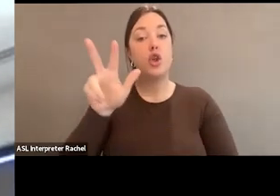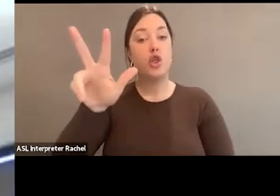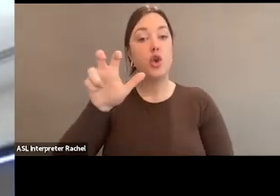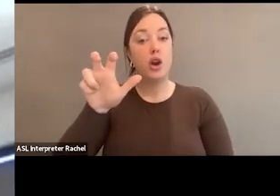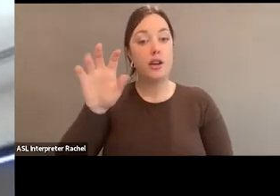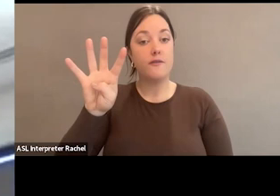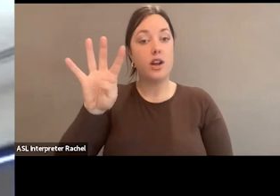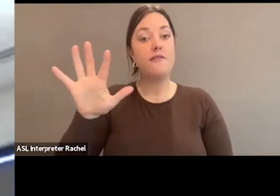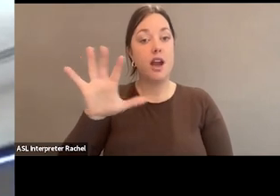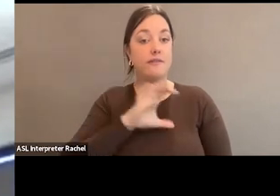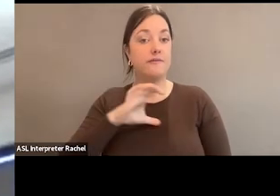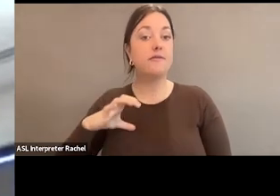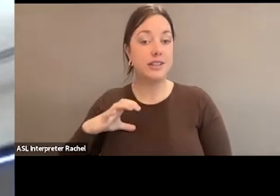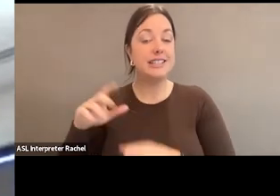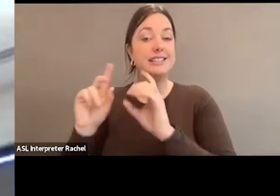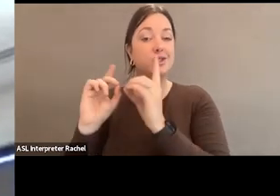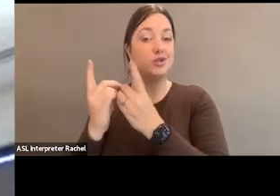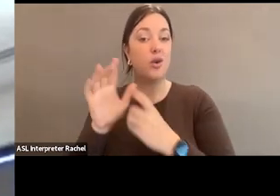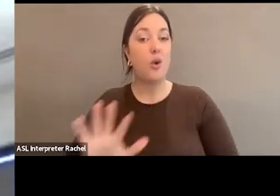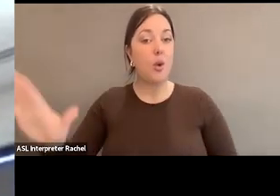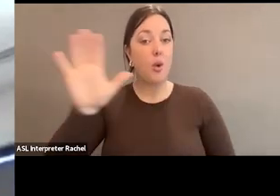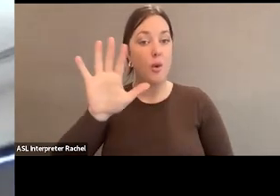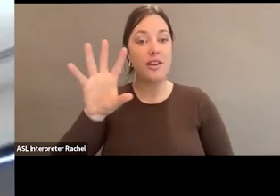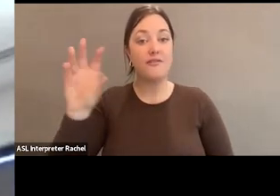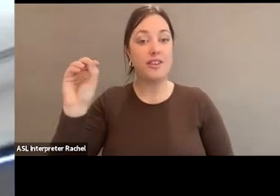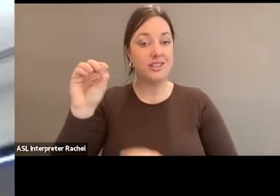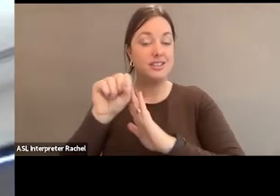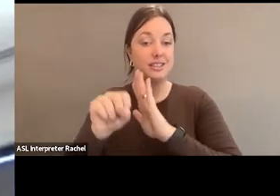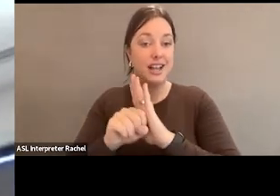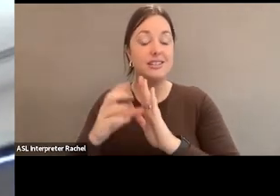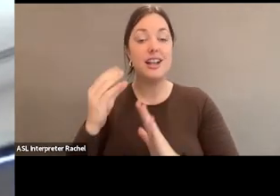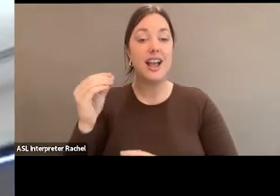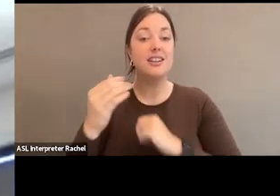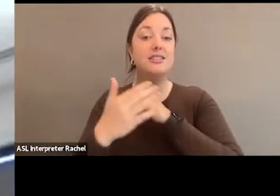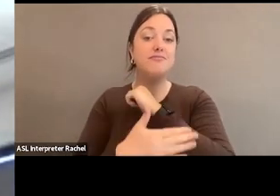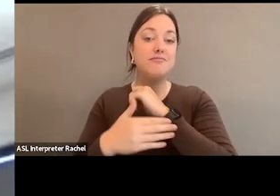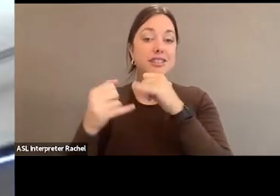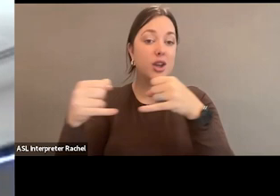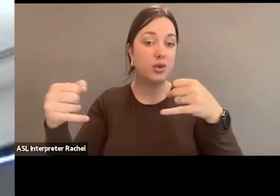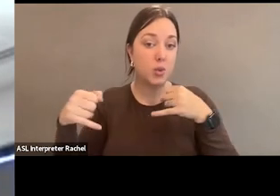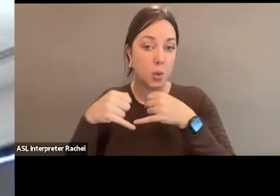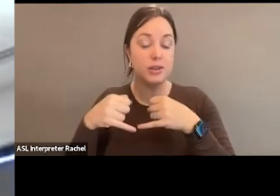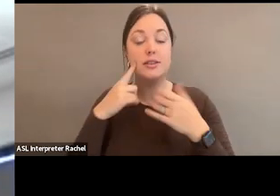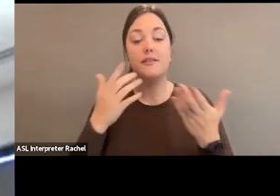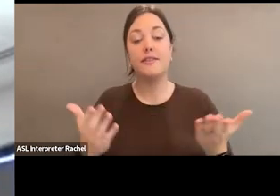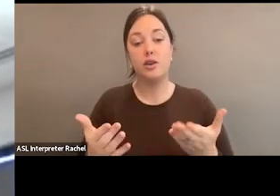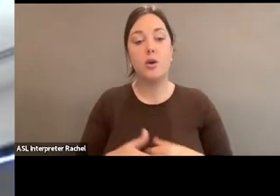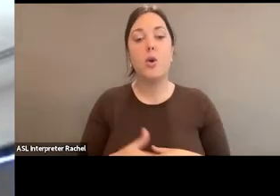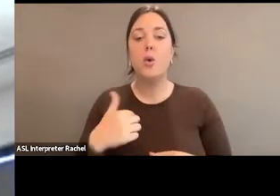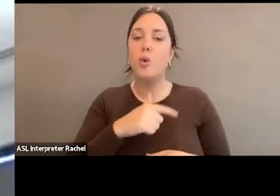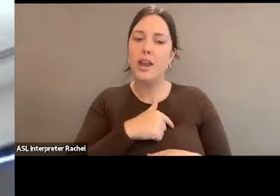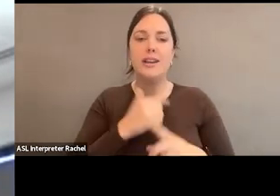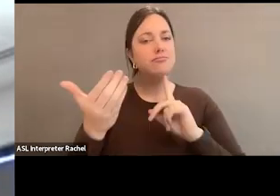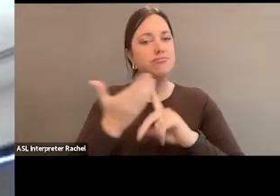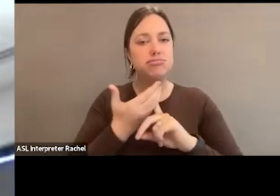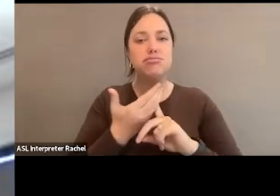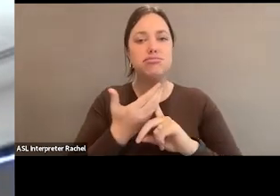as many of you know, across the 50 states and the six territories that we have, as well as the district. And so we're really compelled to make sure